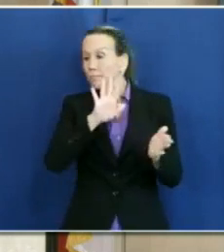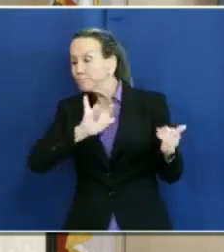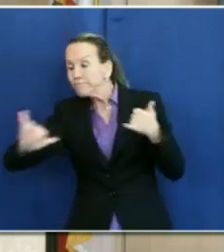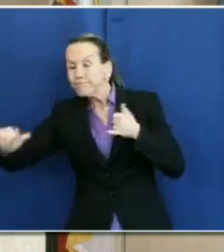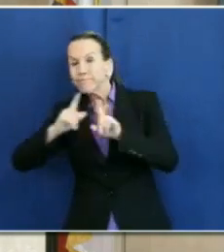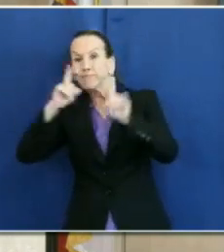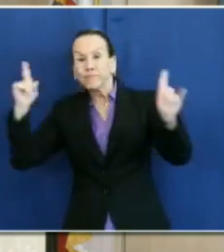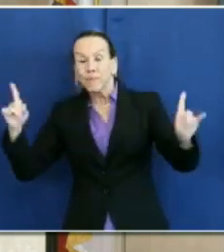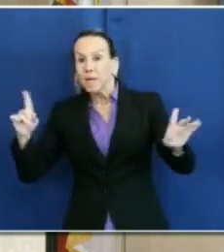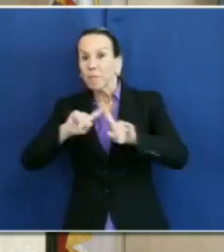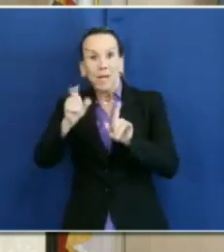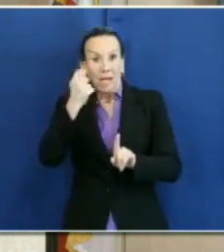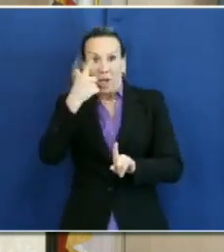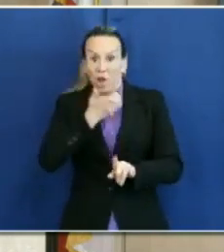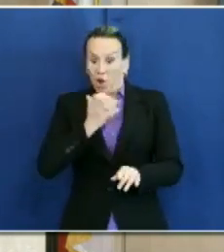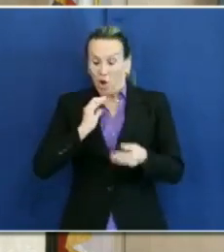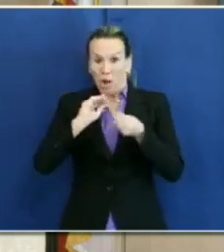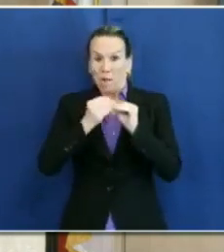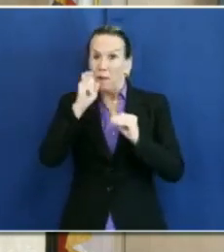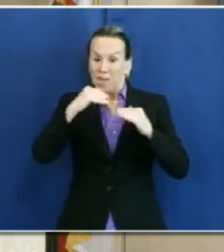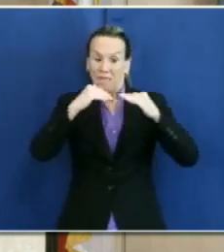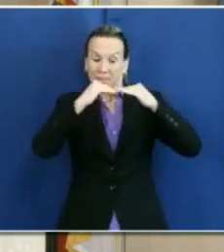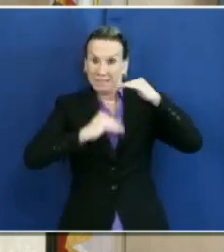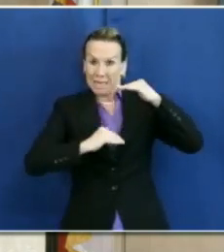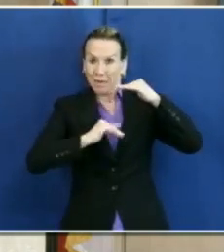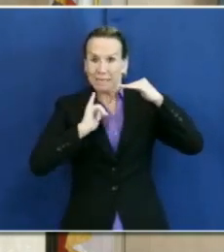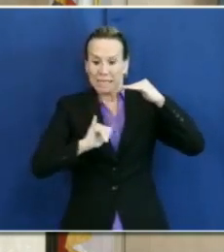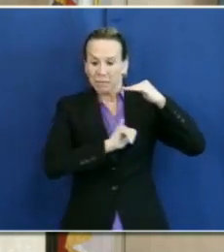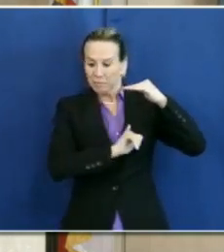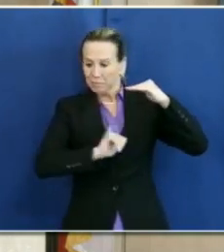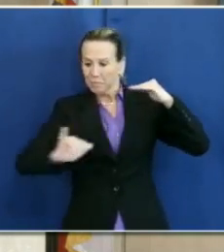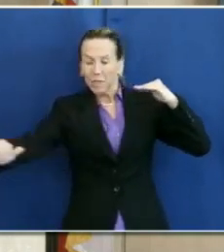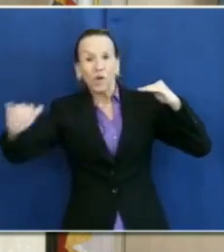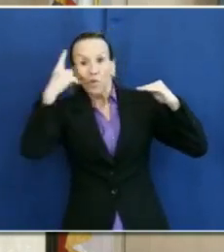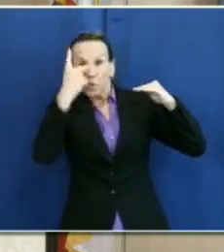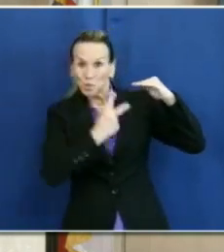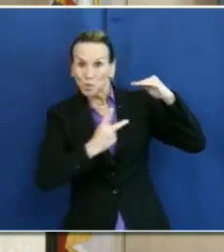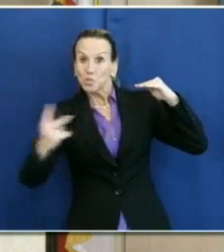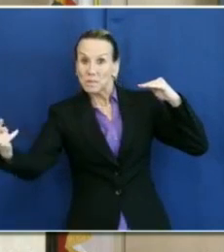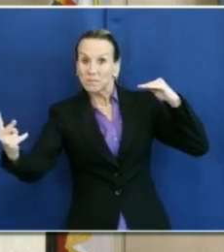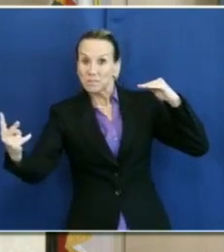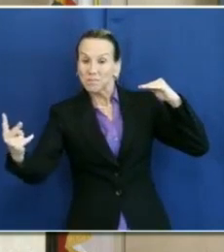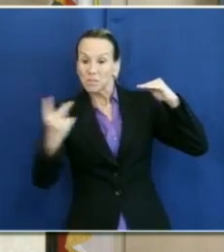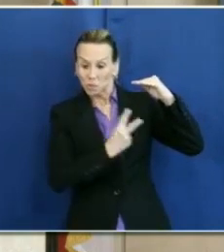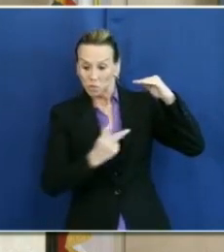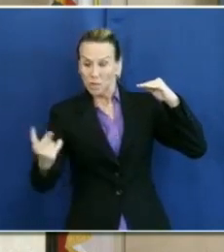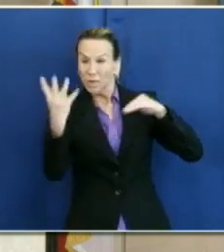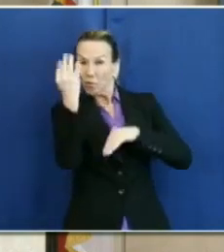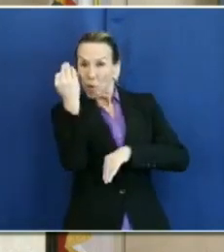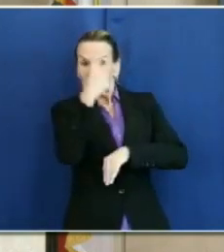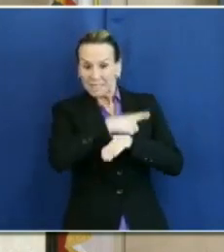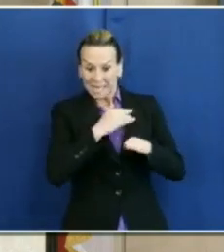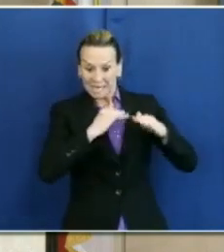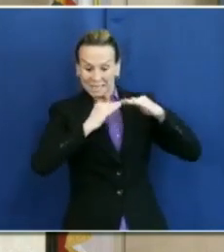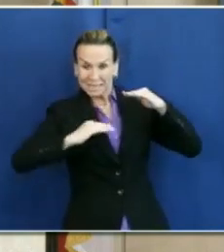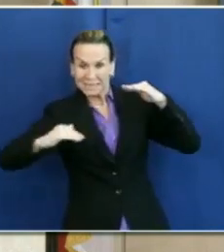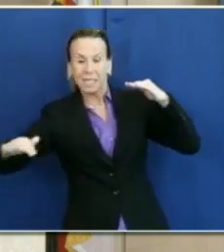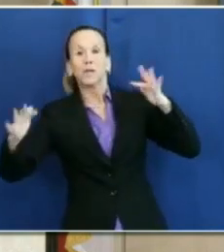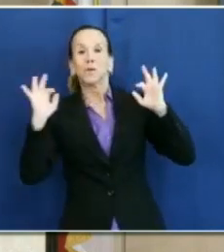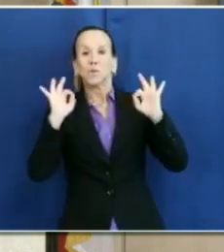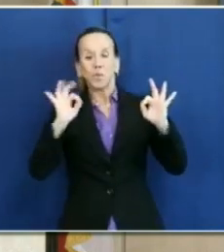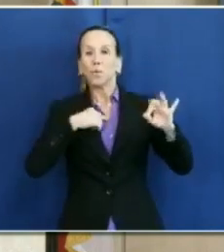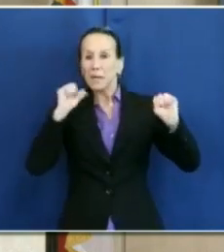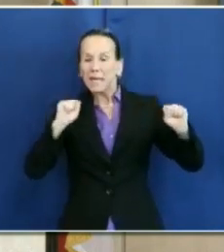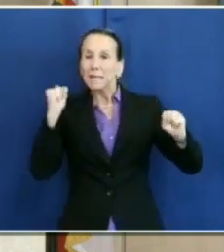we have to keep those numbers down, and we have to be down for 14 consecutive days. And so we will continue to monitor and work with